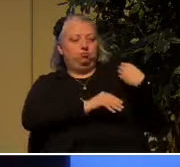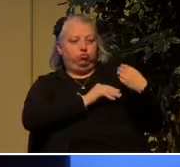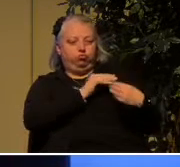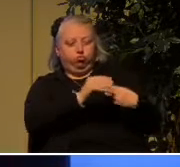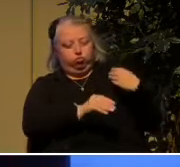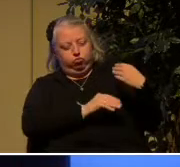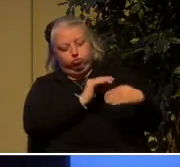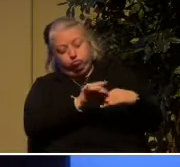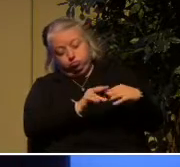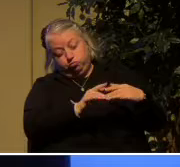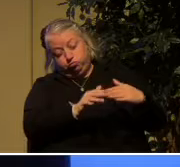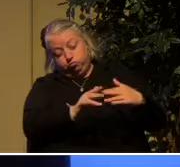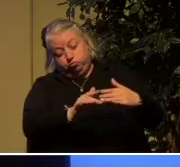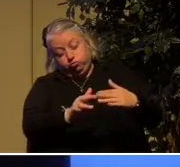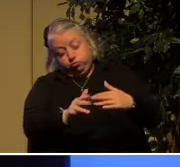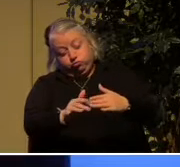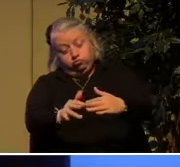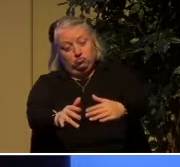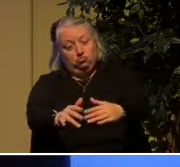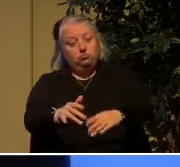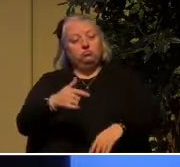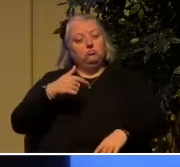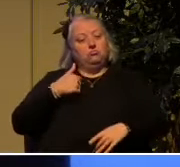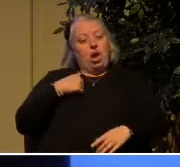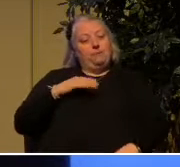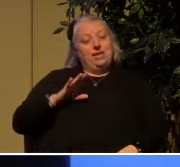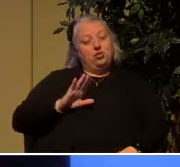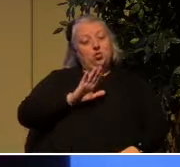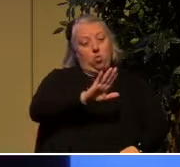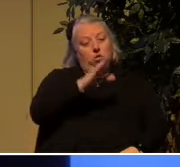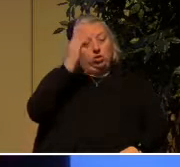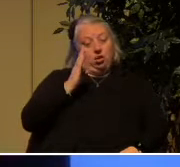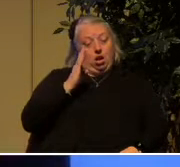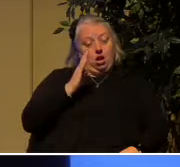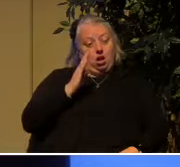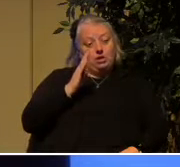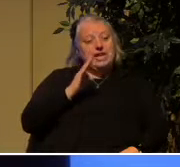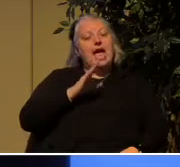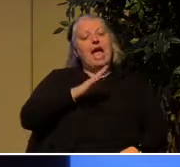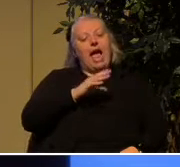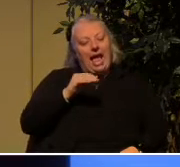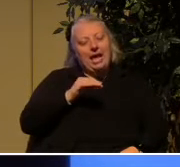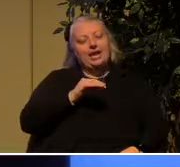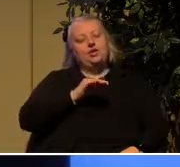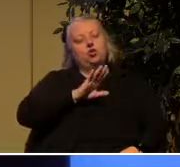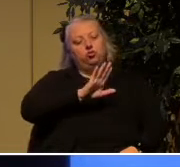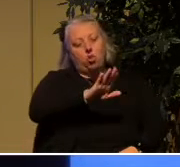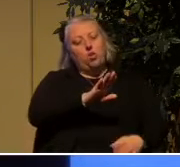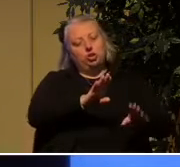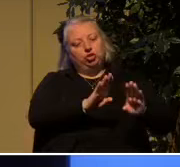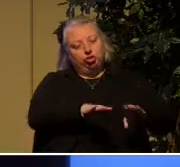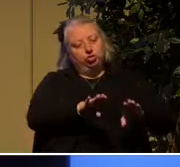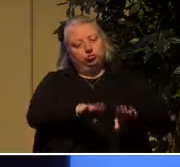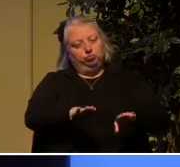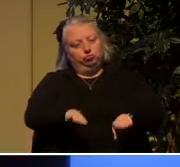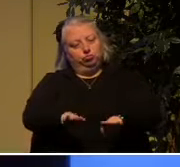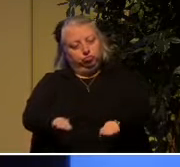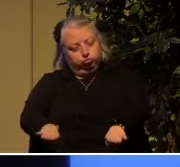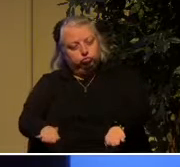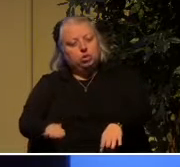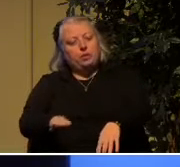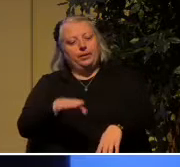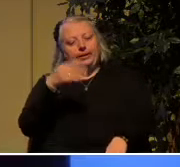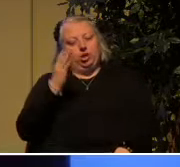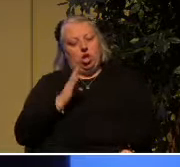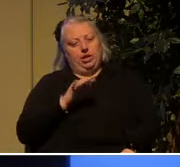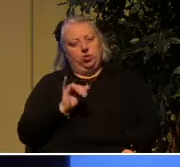generations to come to be your God and the God of your descendants after you. The whole land of Canaan,